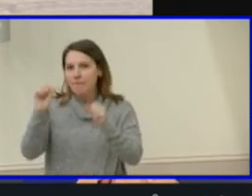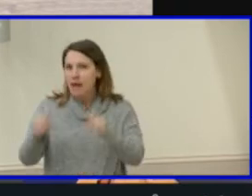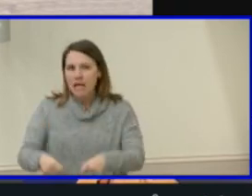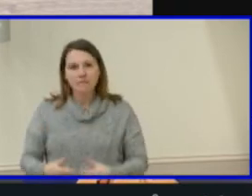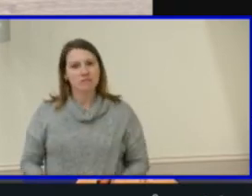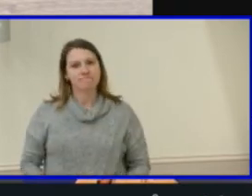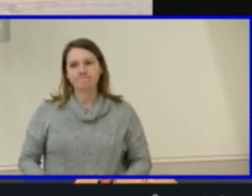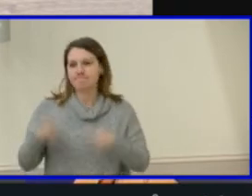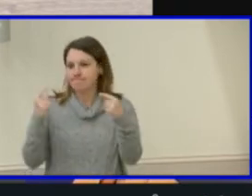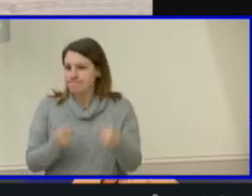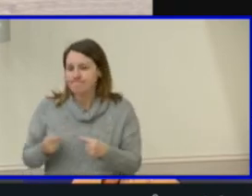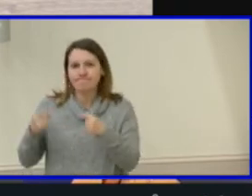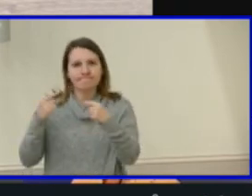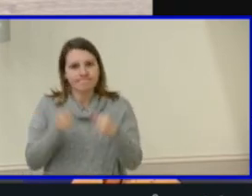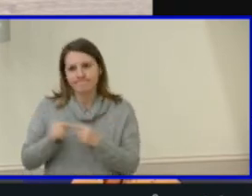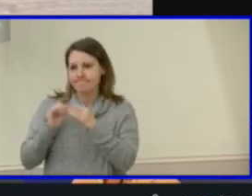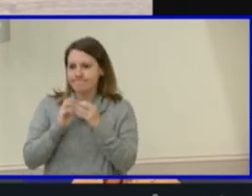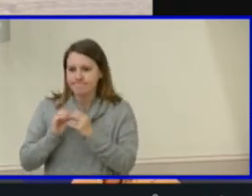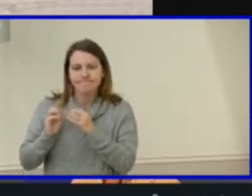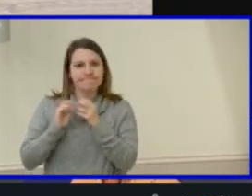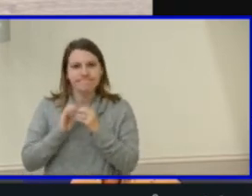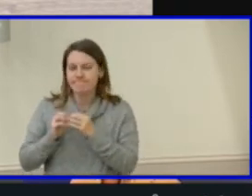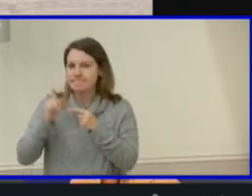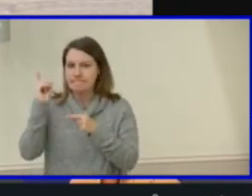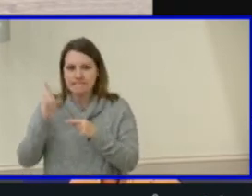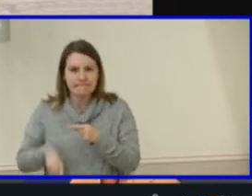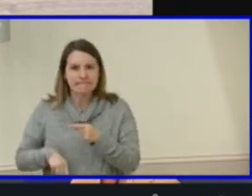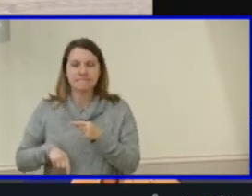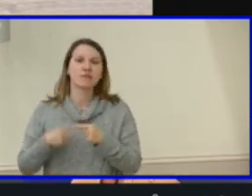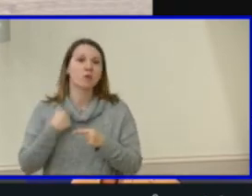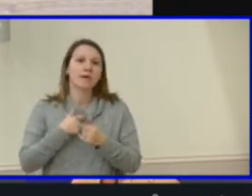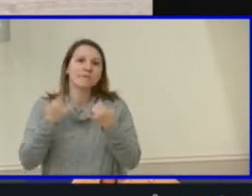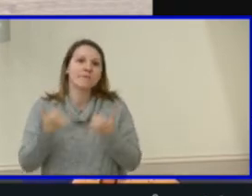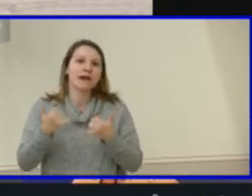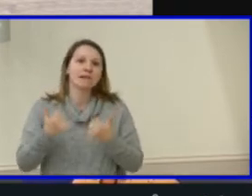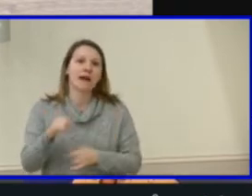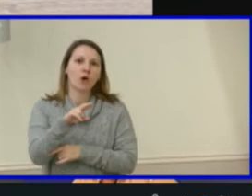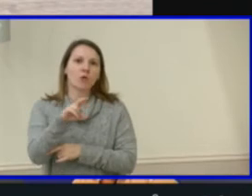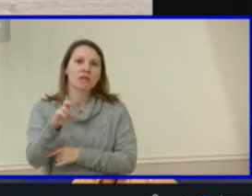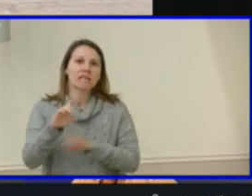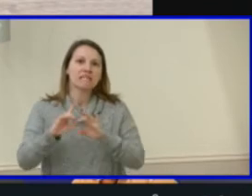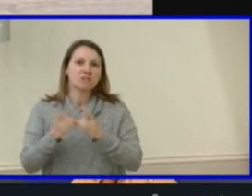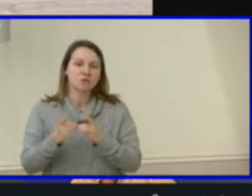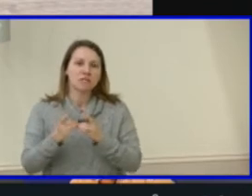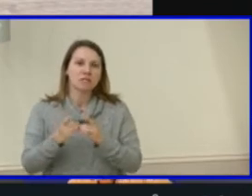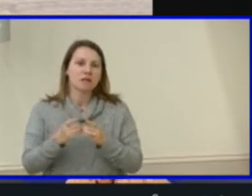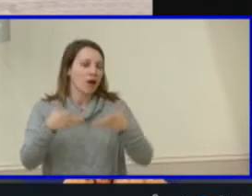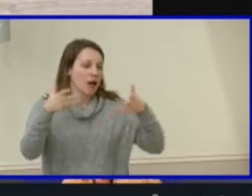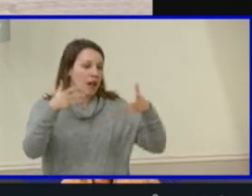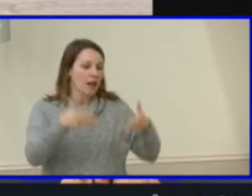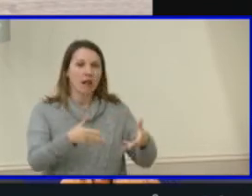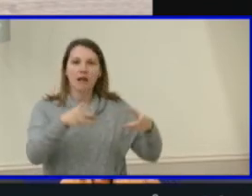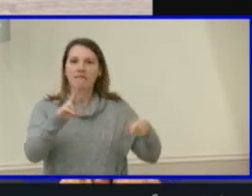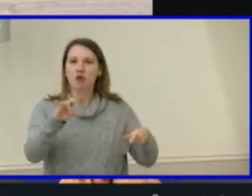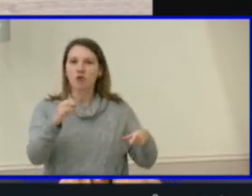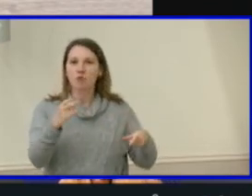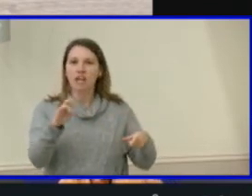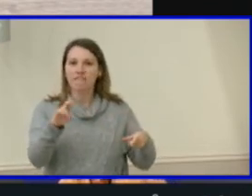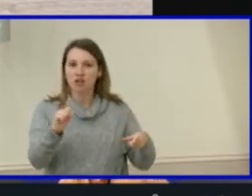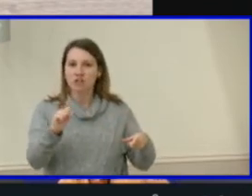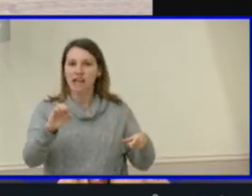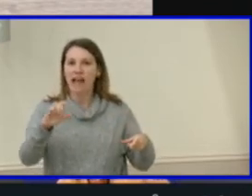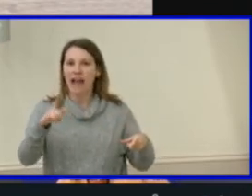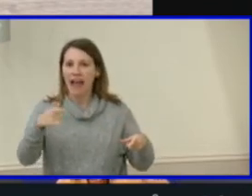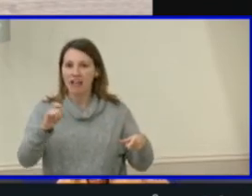it. They couldn't do it. We are in the midst of redistricting and we're going to leave Rivers Edge Elementary School at 108